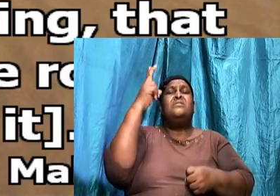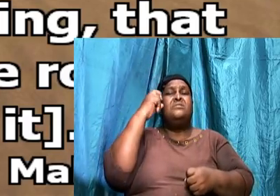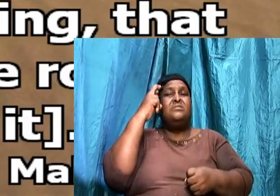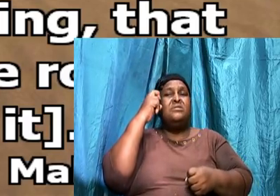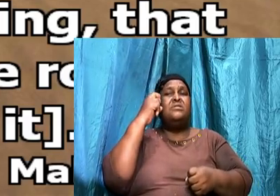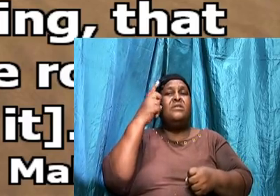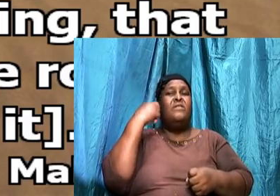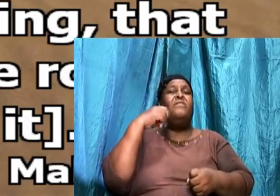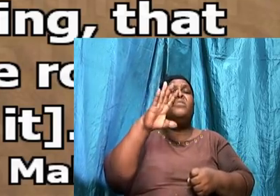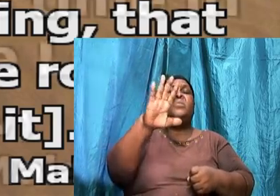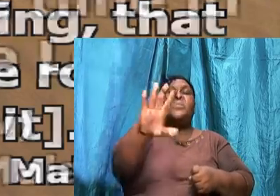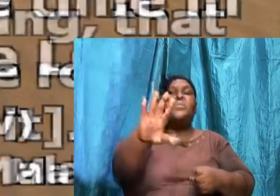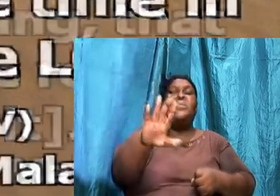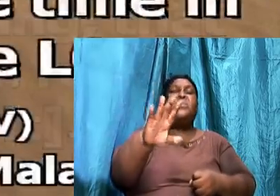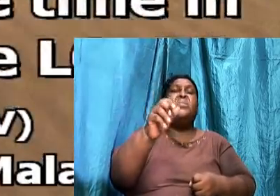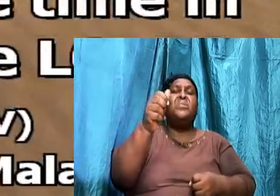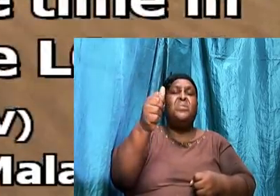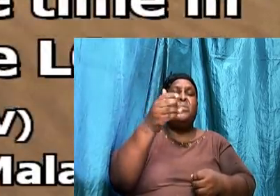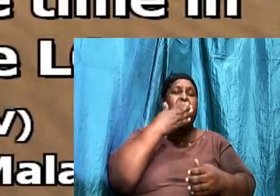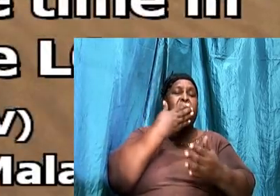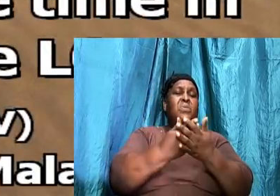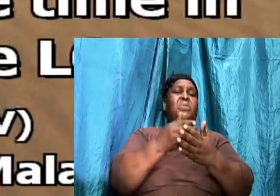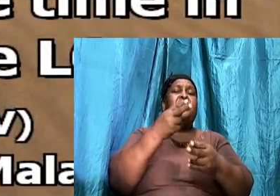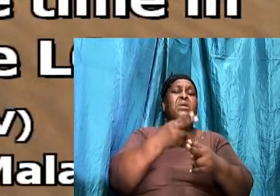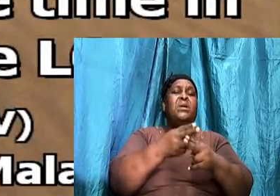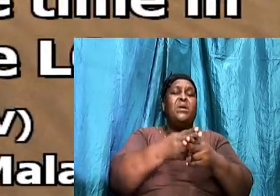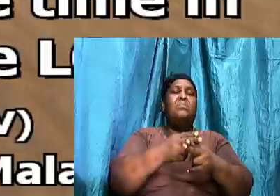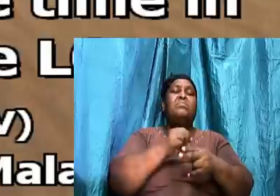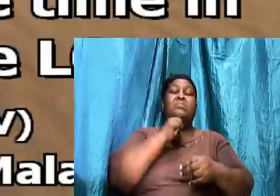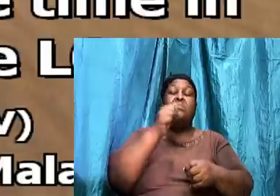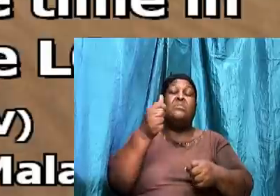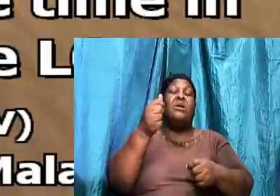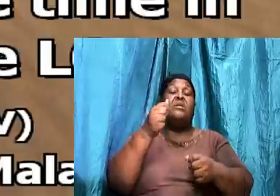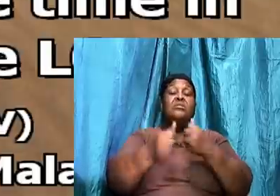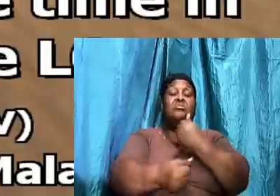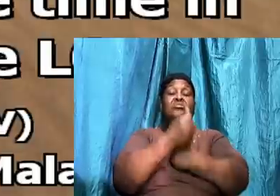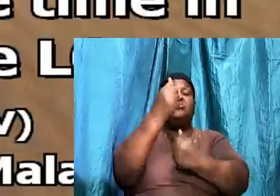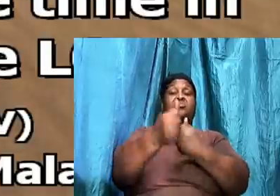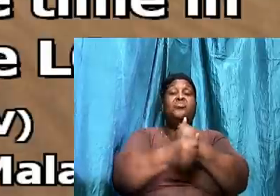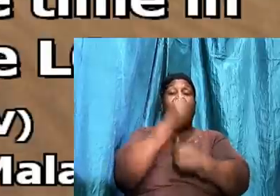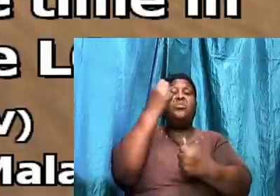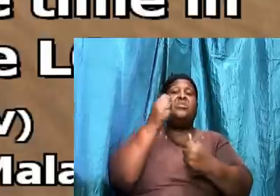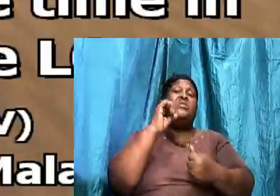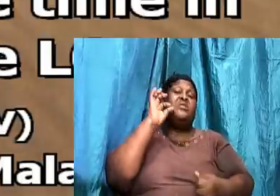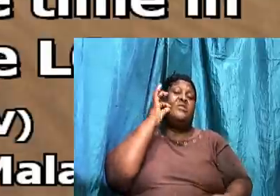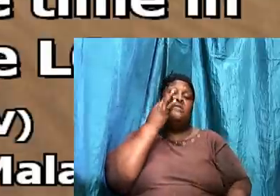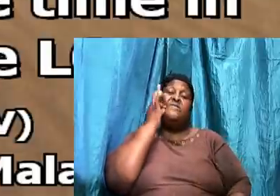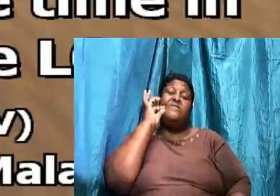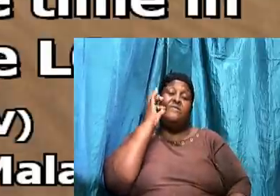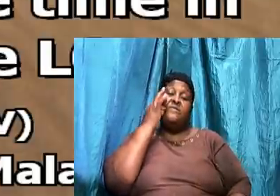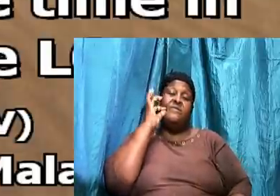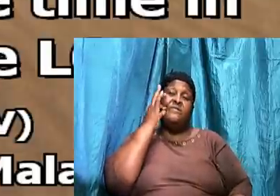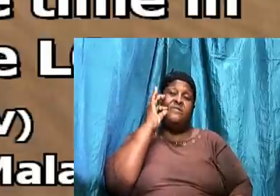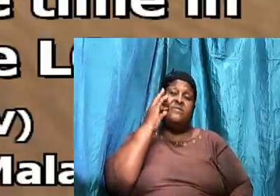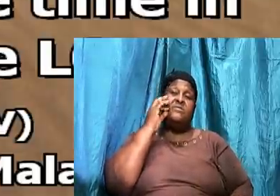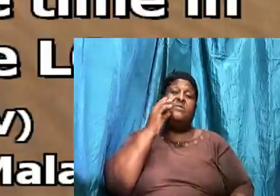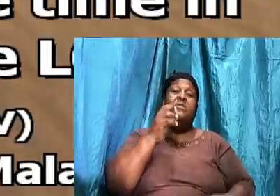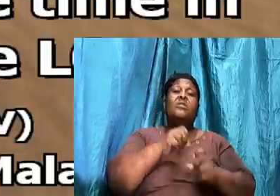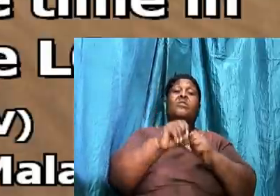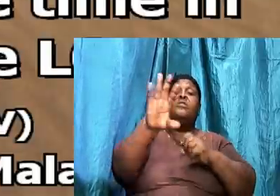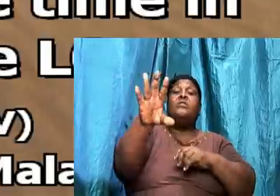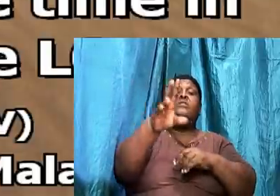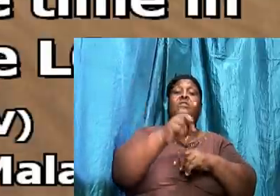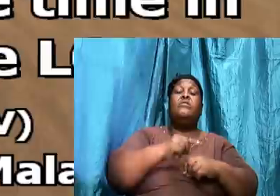For your sakes. And he shall not destroy. The fruits. Of your